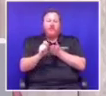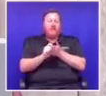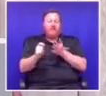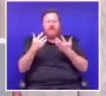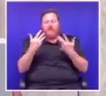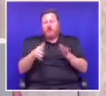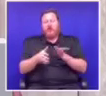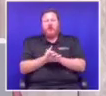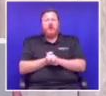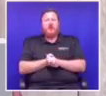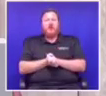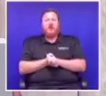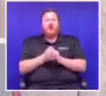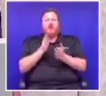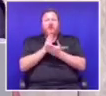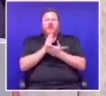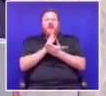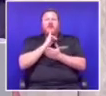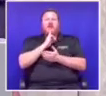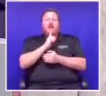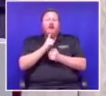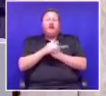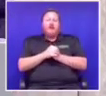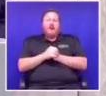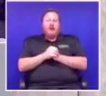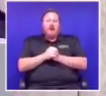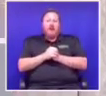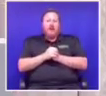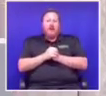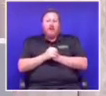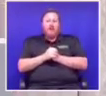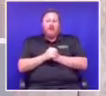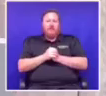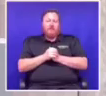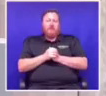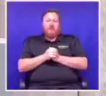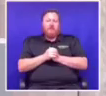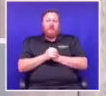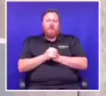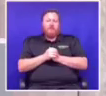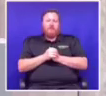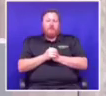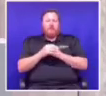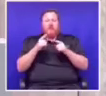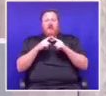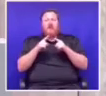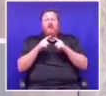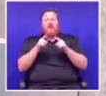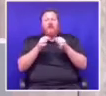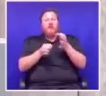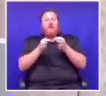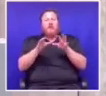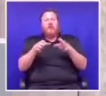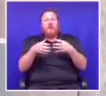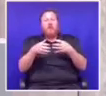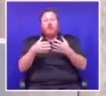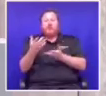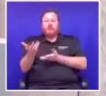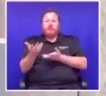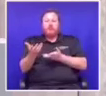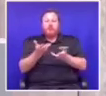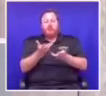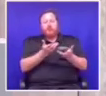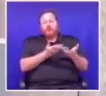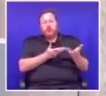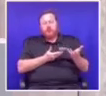which I should say, having been drafted, a number of parties were then consulted. Nearly all